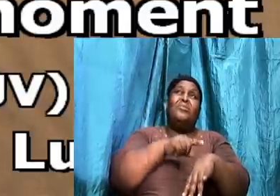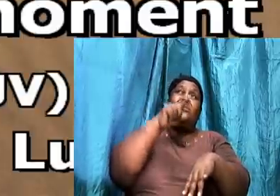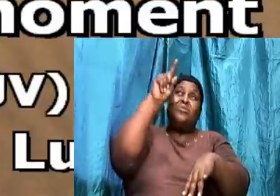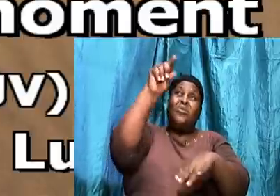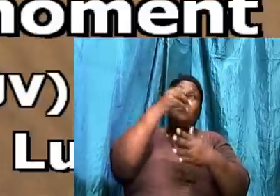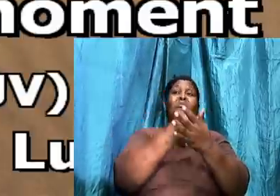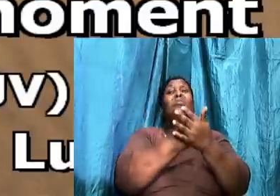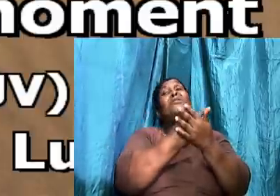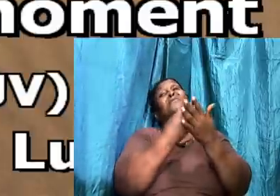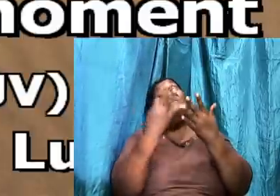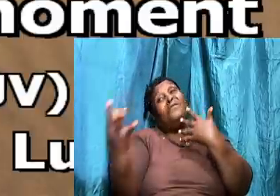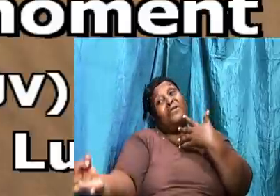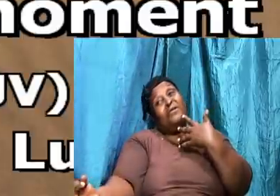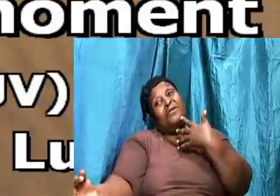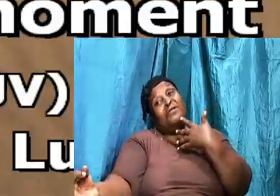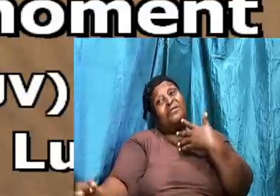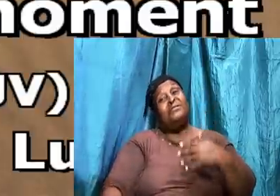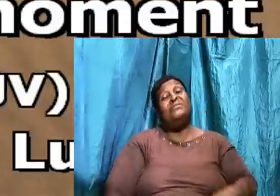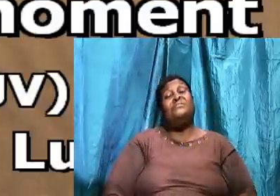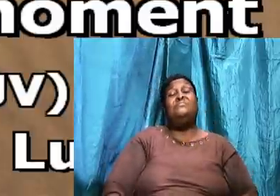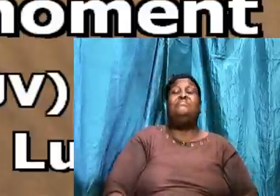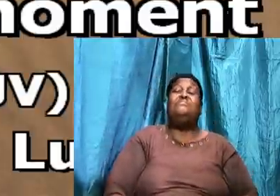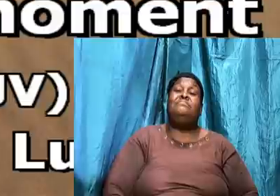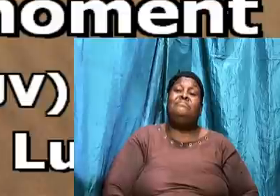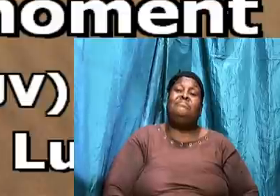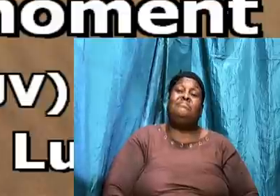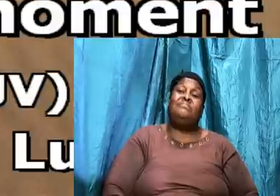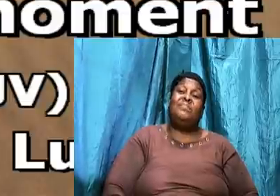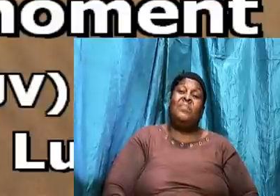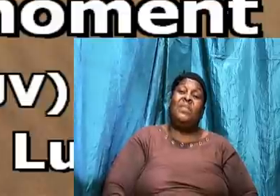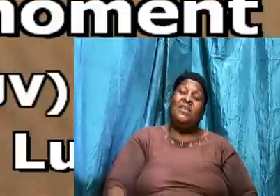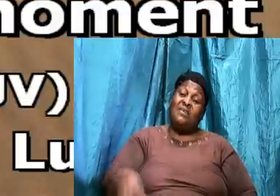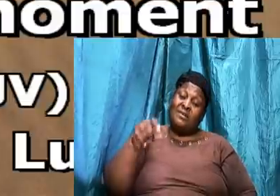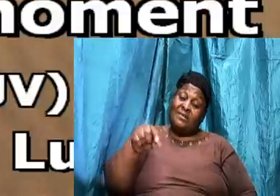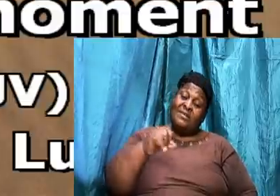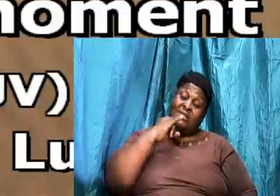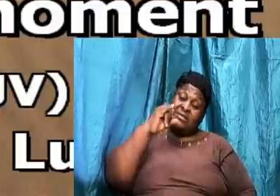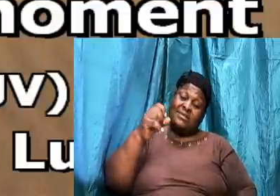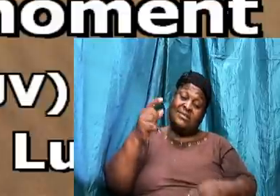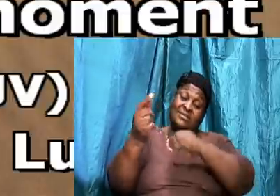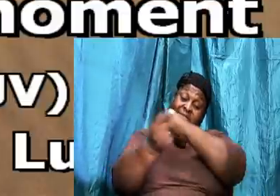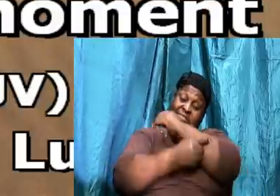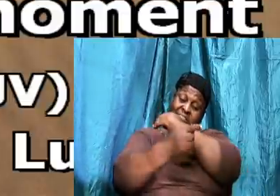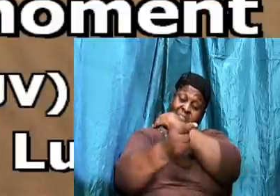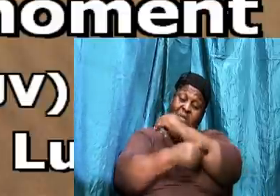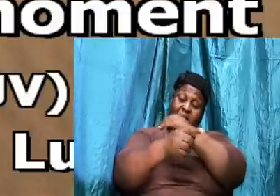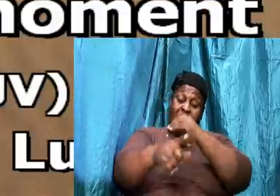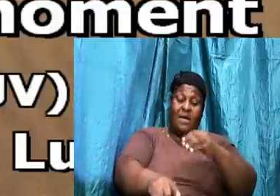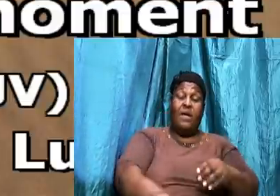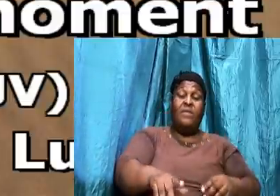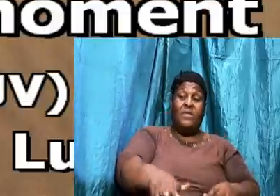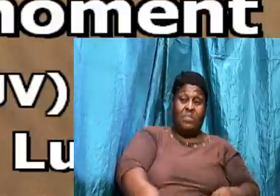Thou dash thy foot against a stone. This is a temptation of the pride of life.